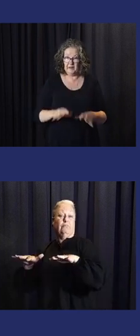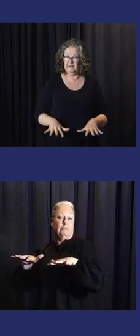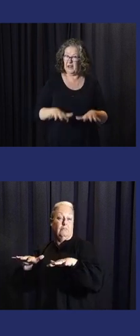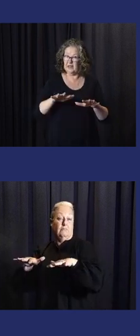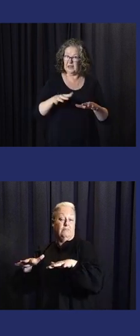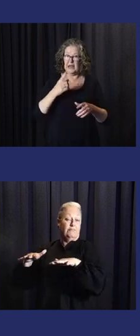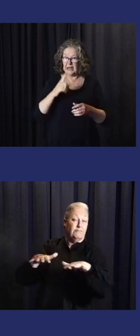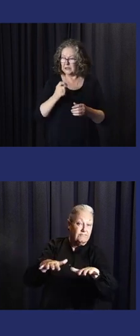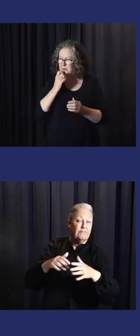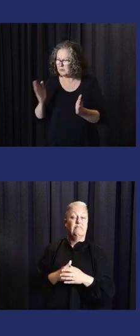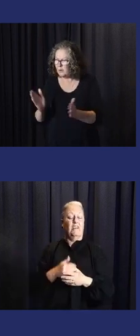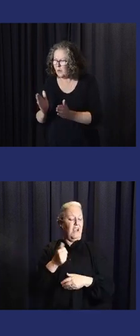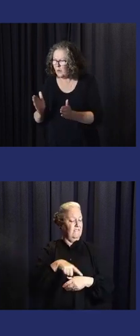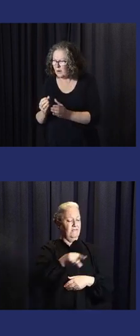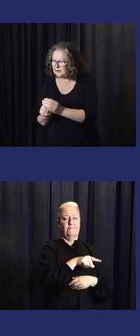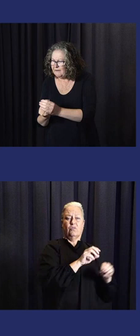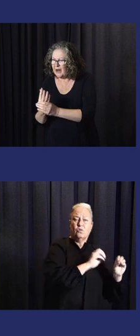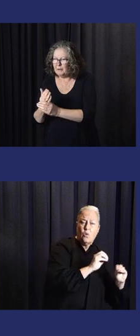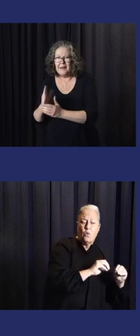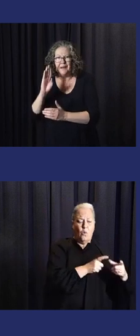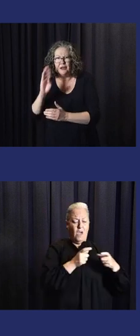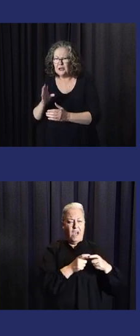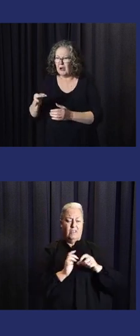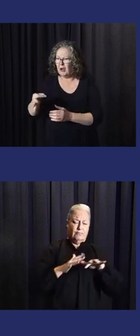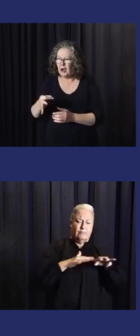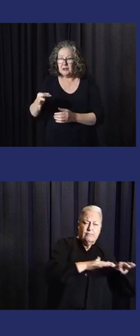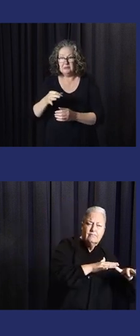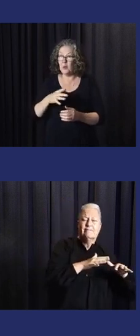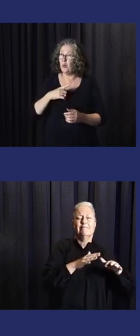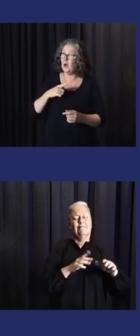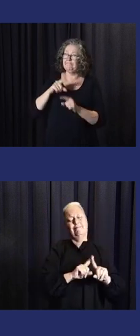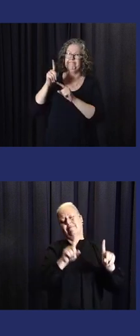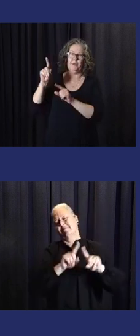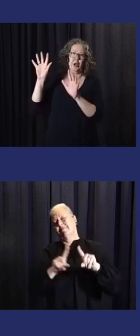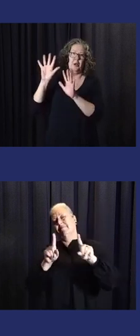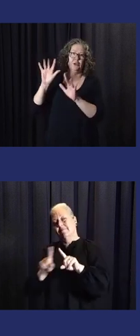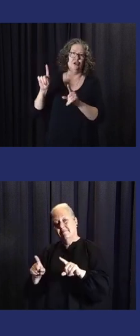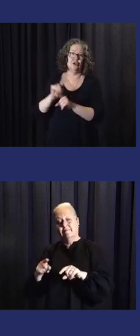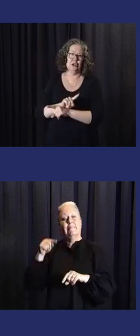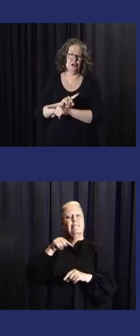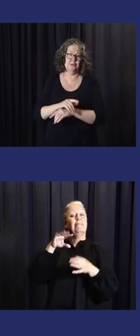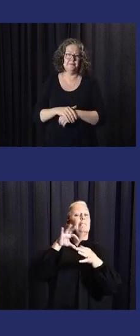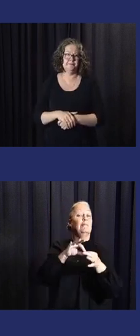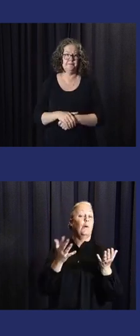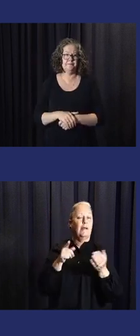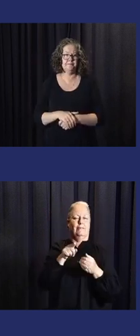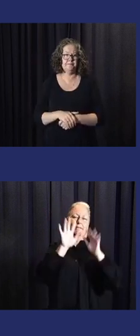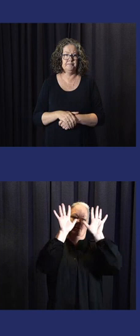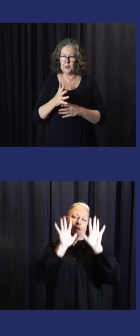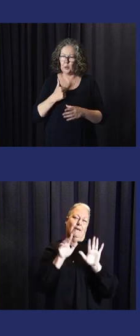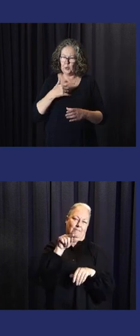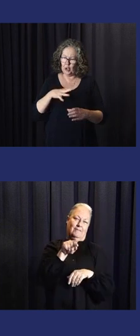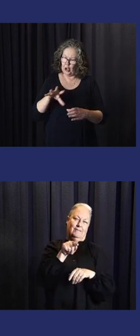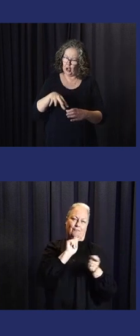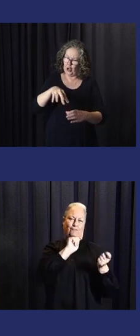in first world countries and small island states. We've seen people dying in first world countries as well as in small island states. All due to